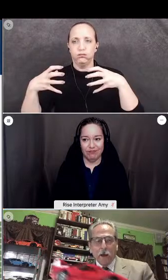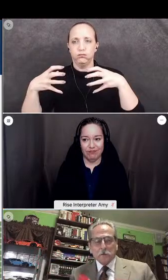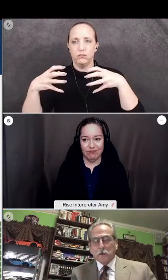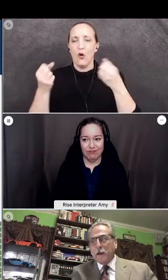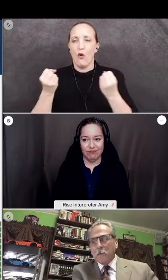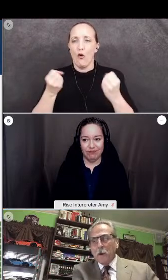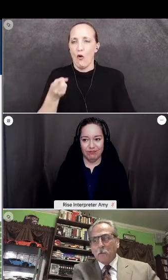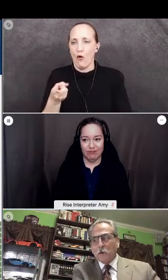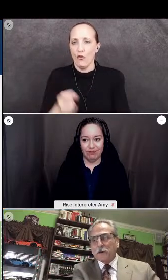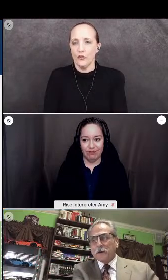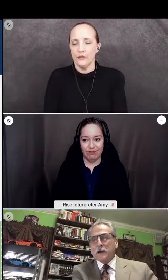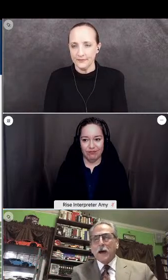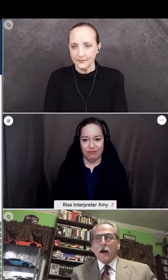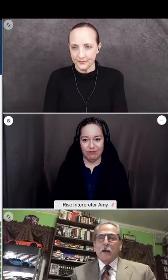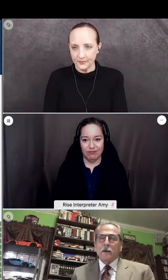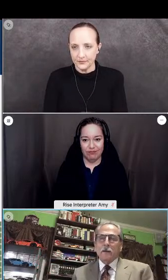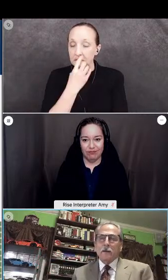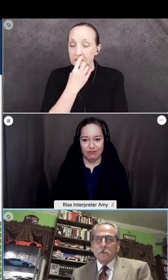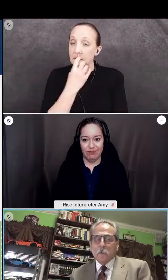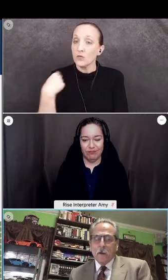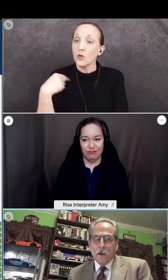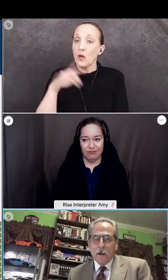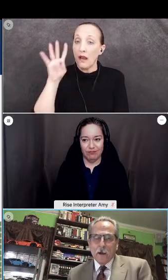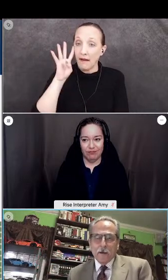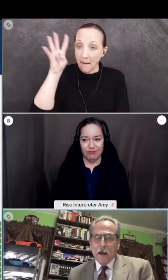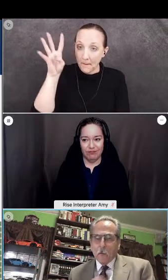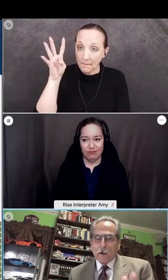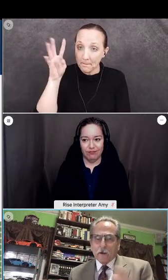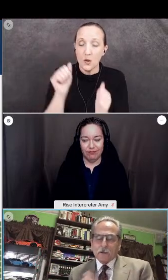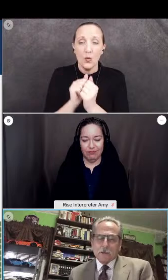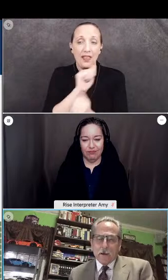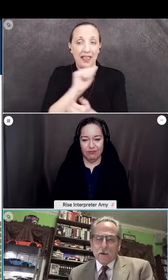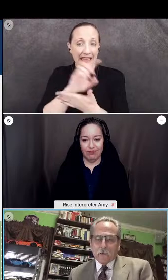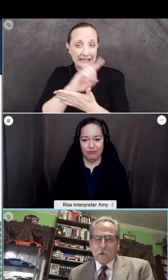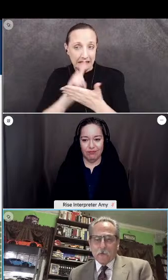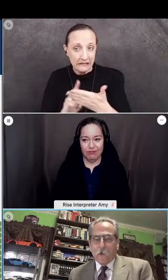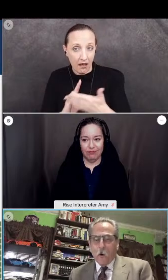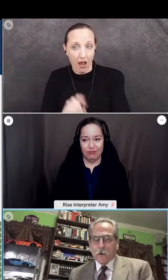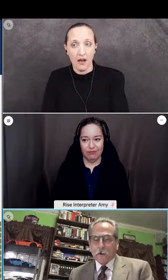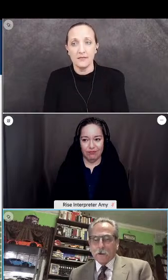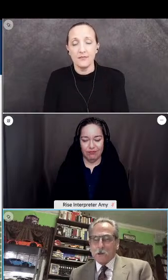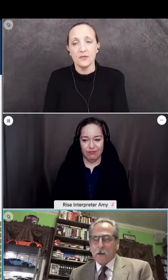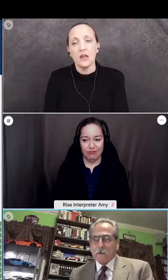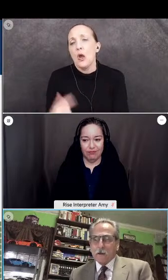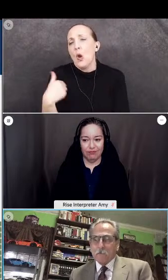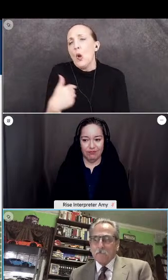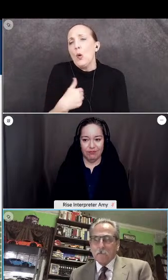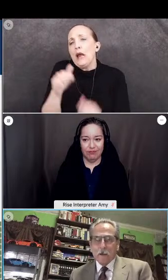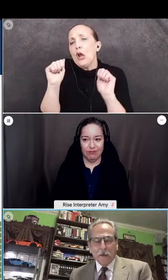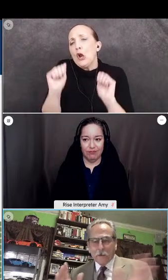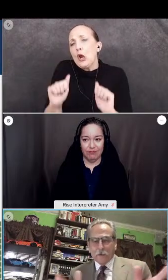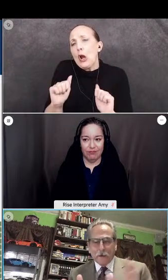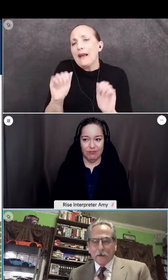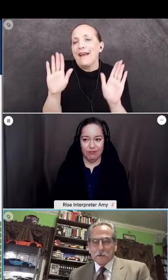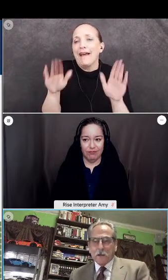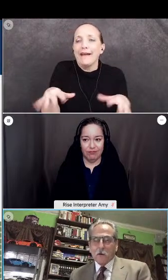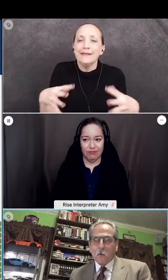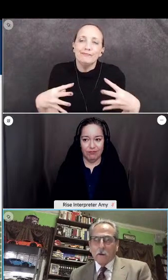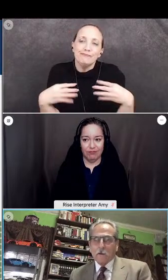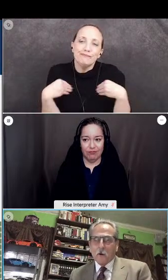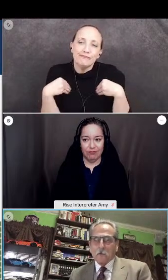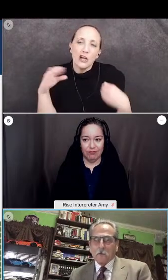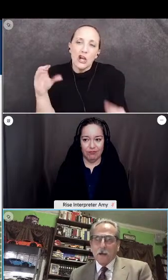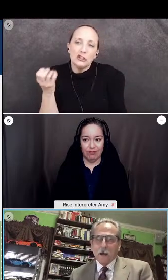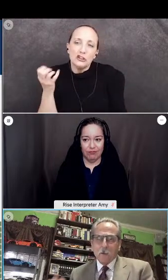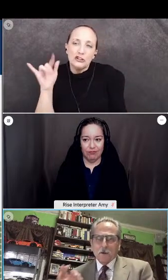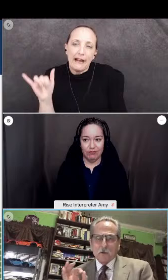We actually came up with a design. And now we could have settled for a Ford and a Chevy, nothing against